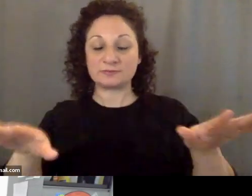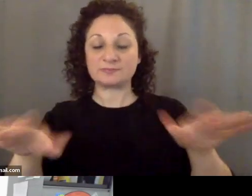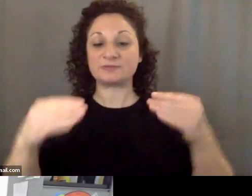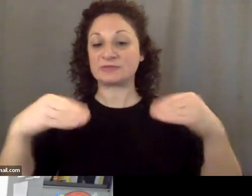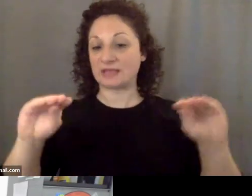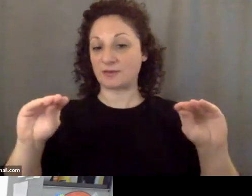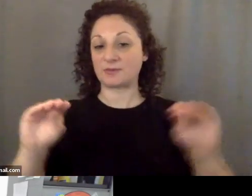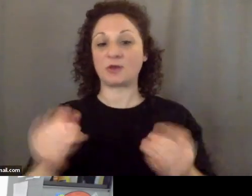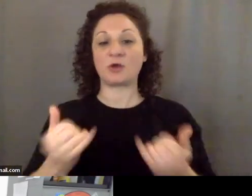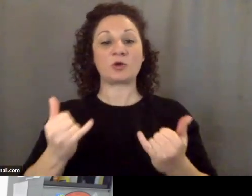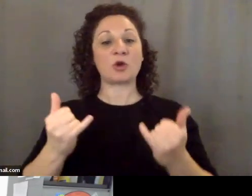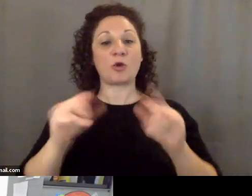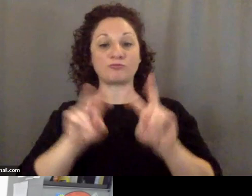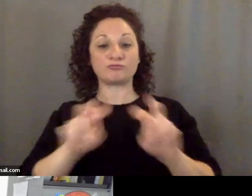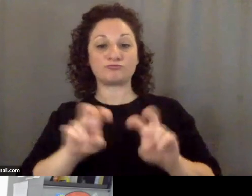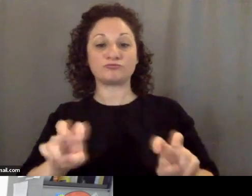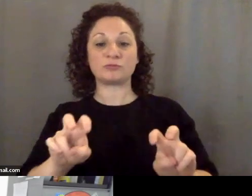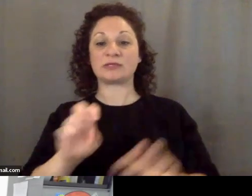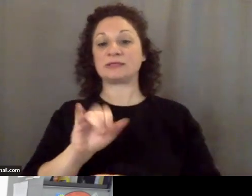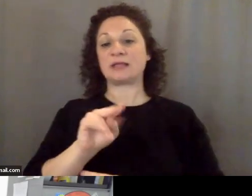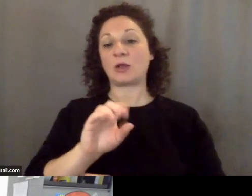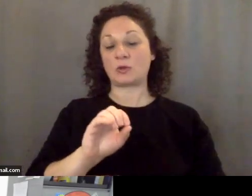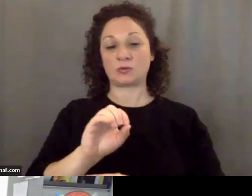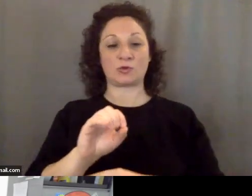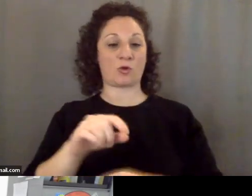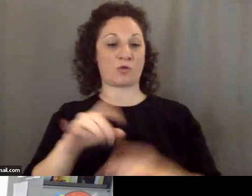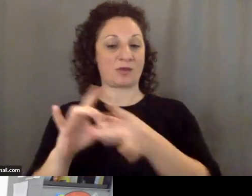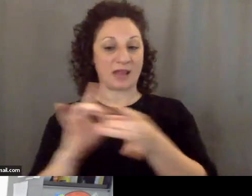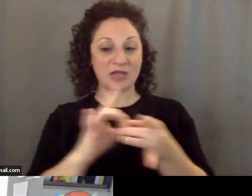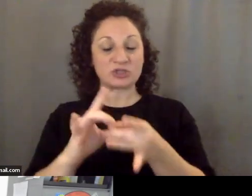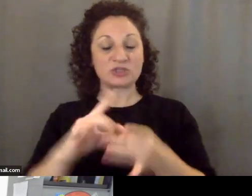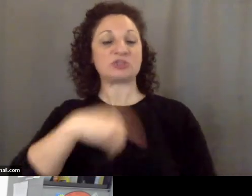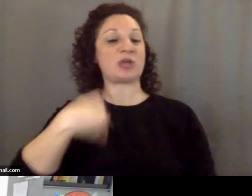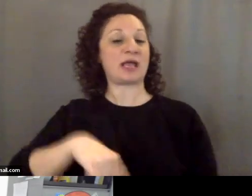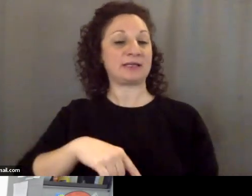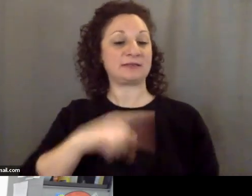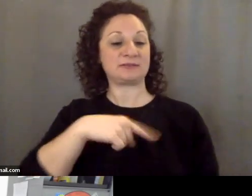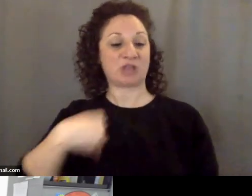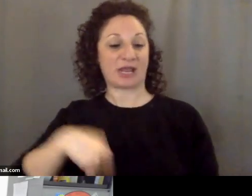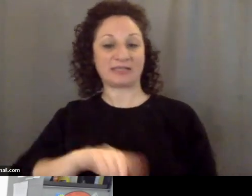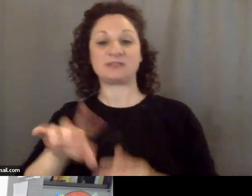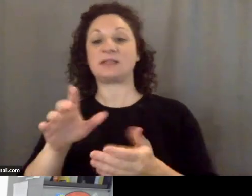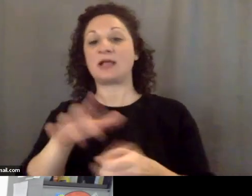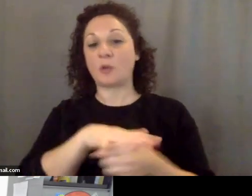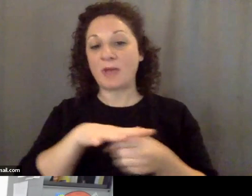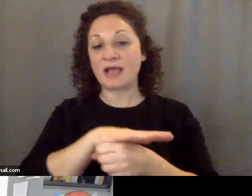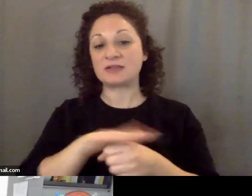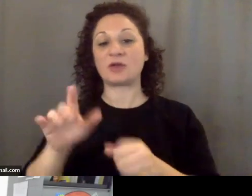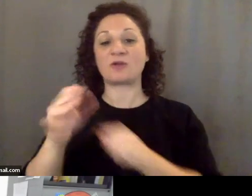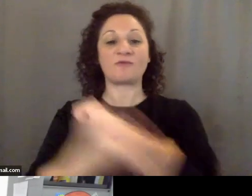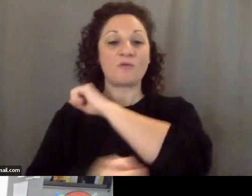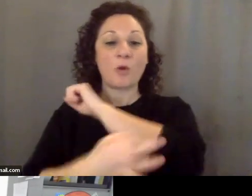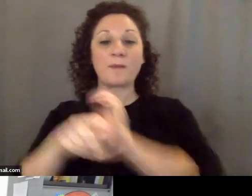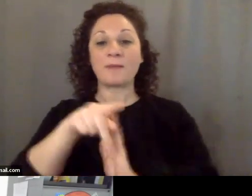focuses on Sino-Japanese relations, Chinese domestic and foreign policy, Taiwan studies, and Indo